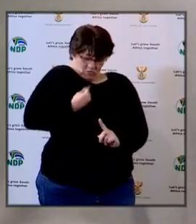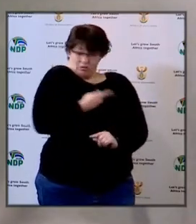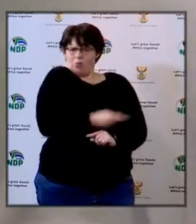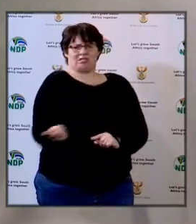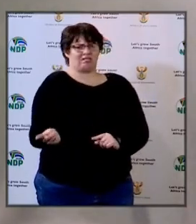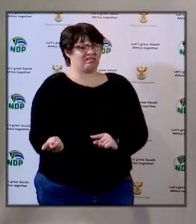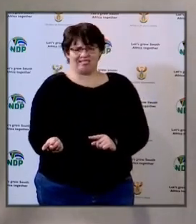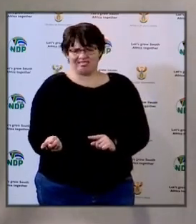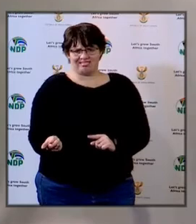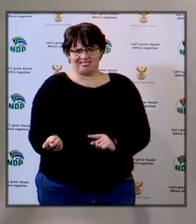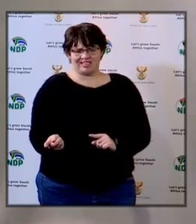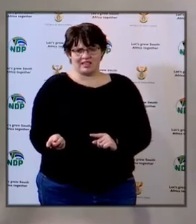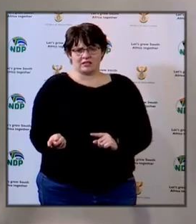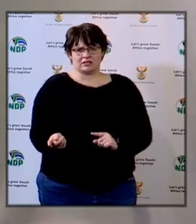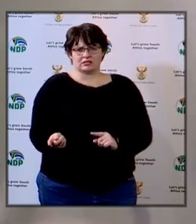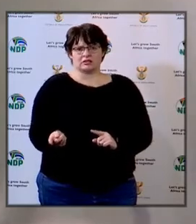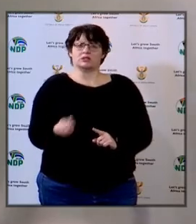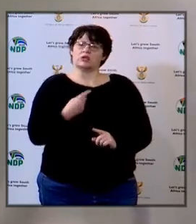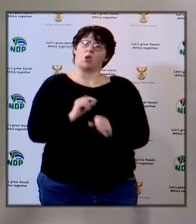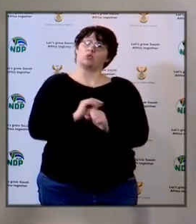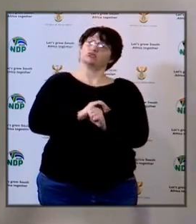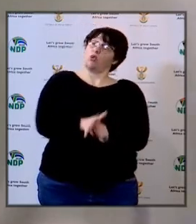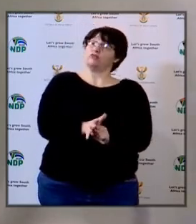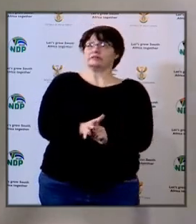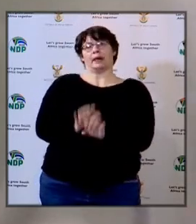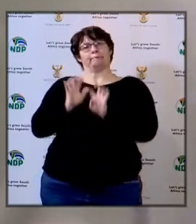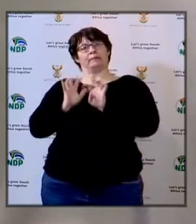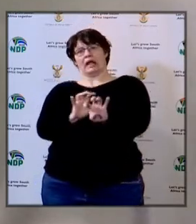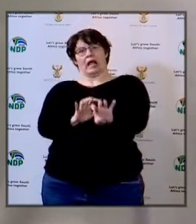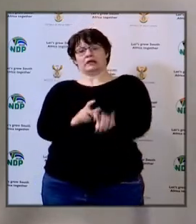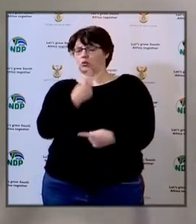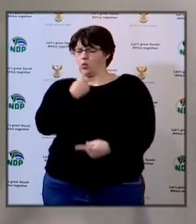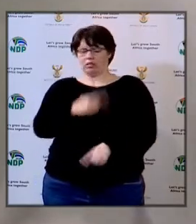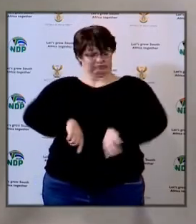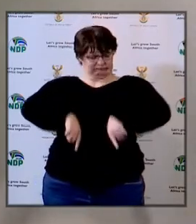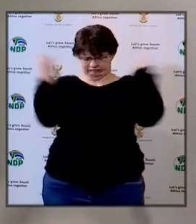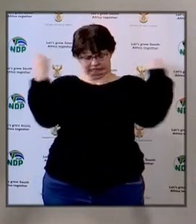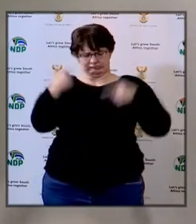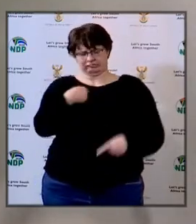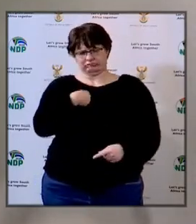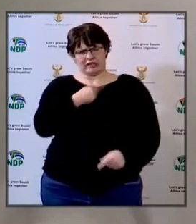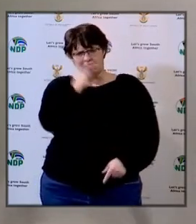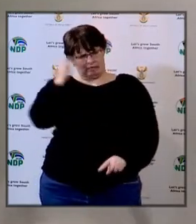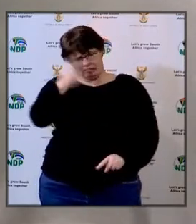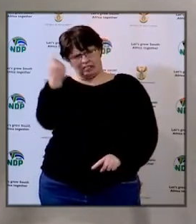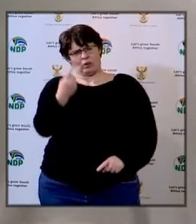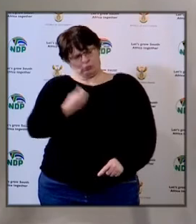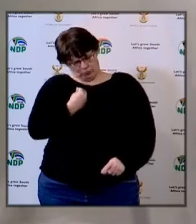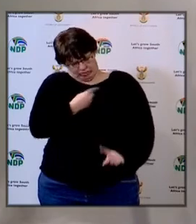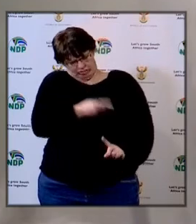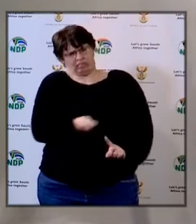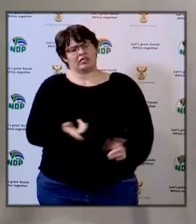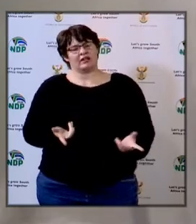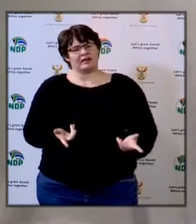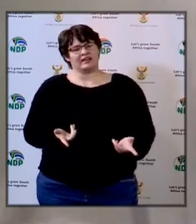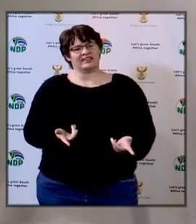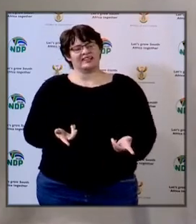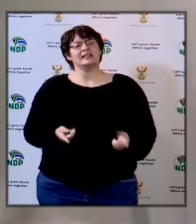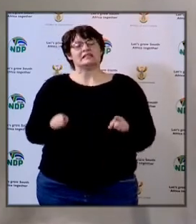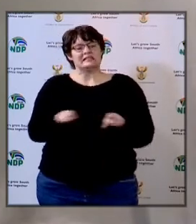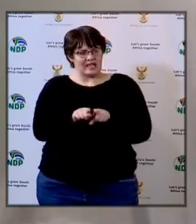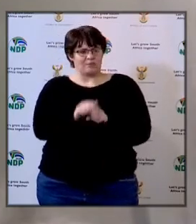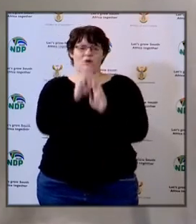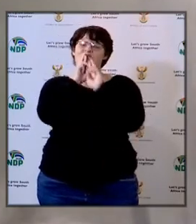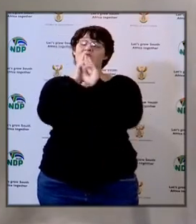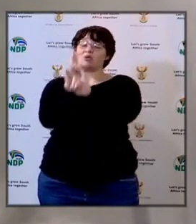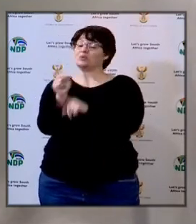we just don't call them COVID-19 brigades right and also that many of them as we reported